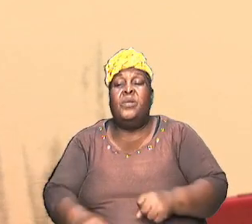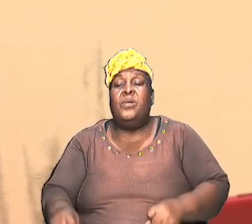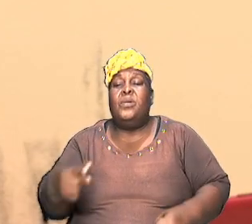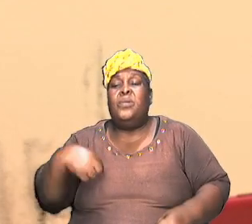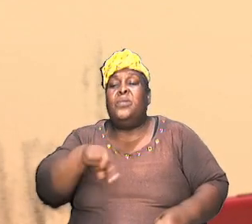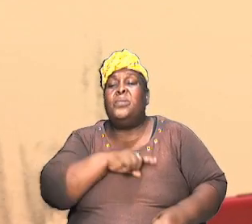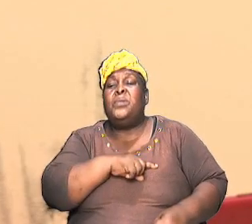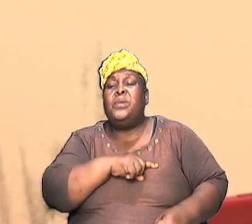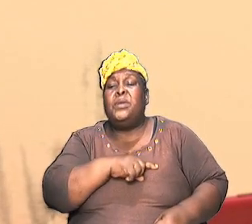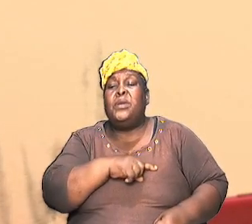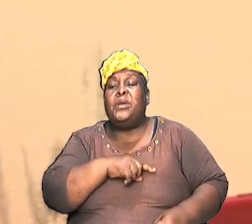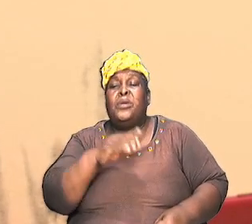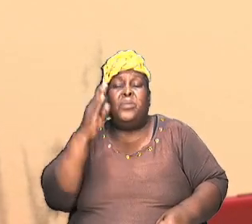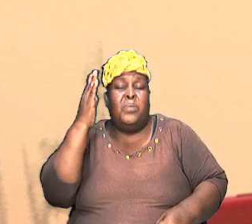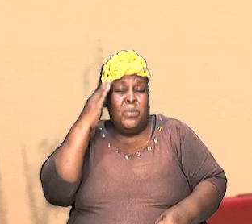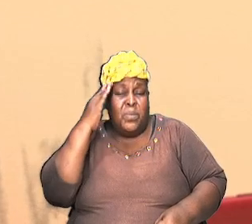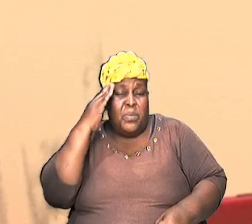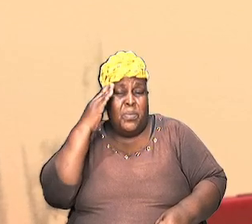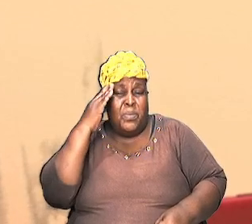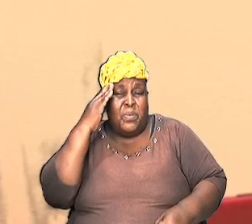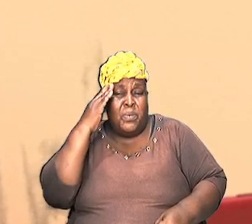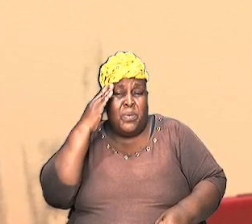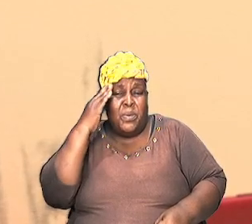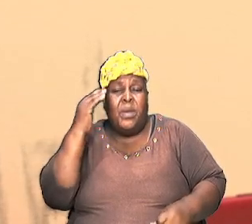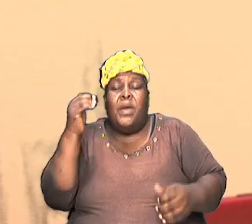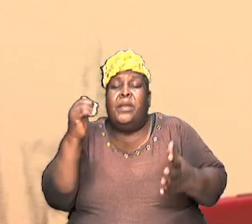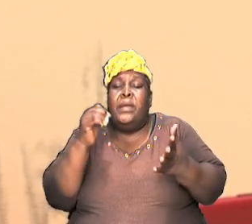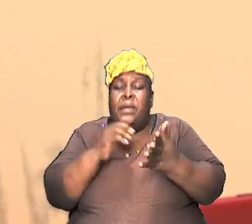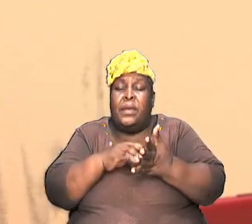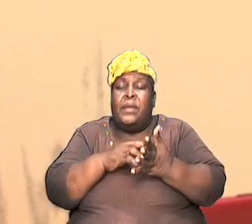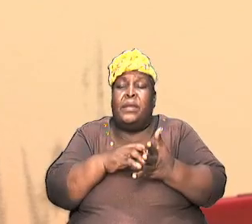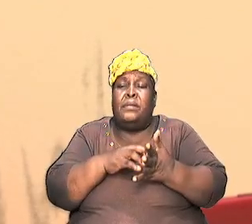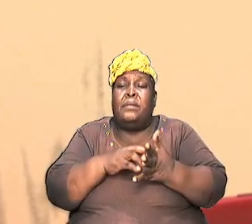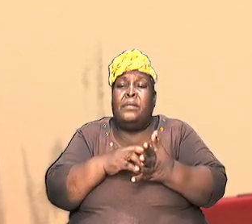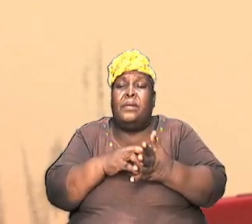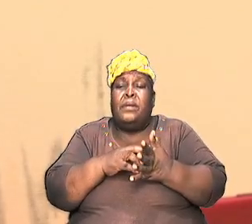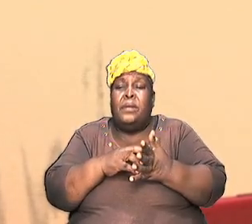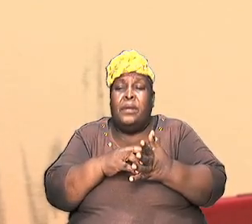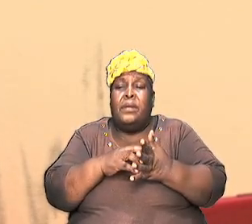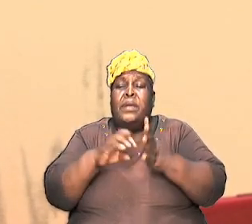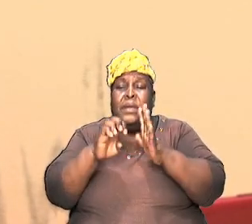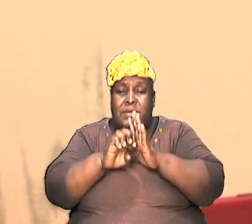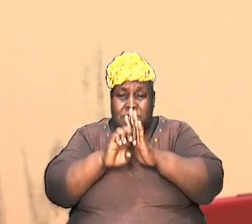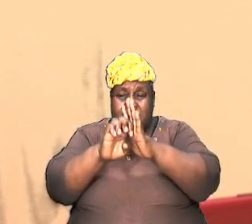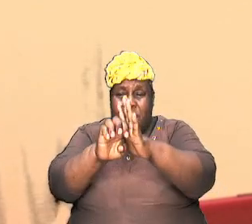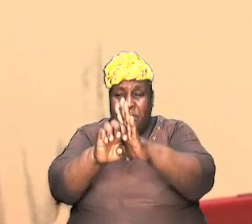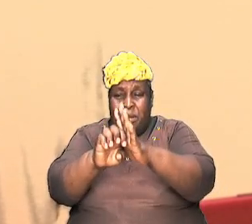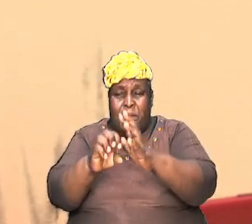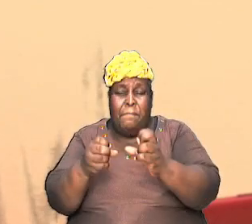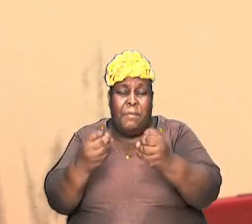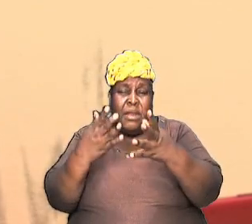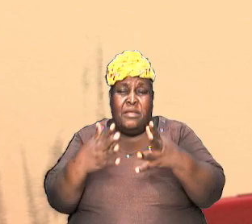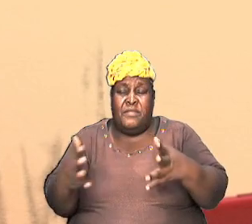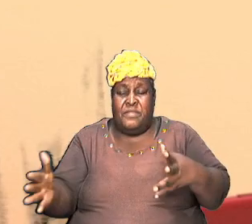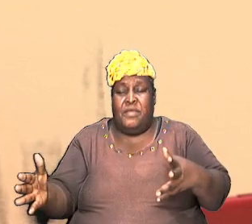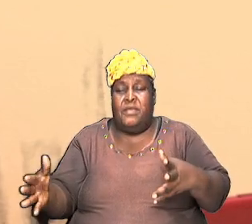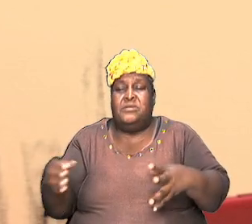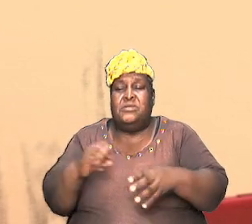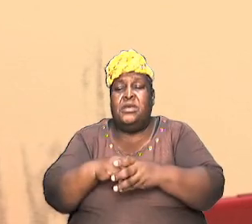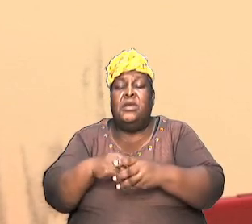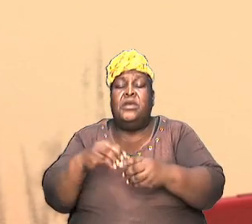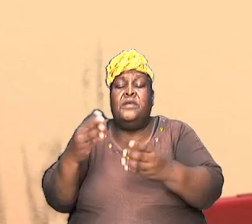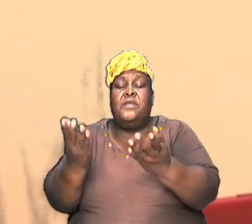make a point and we can again examine. Because a lot of the things that are there in the book